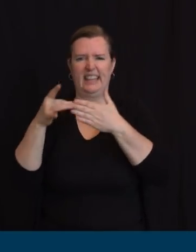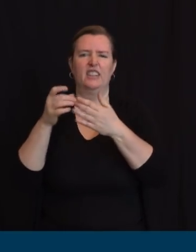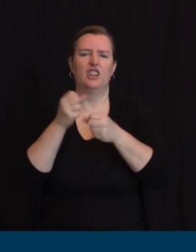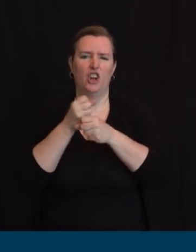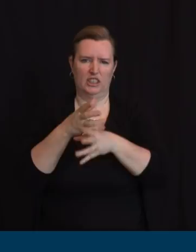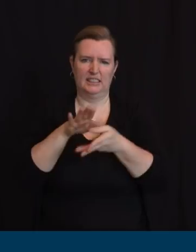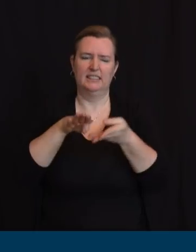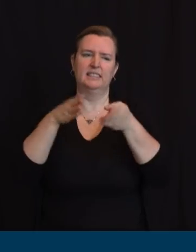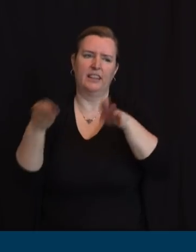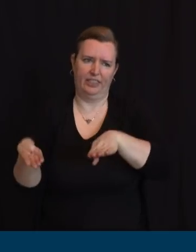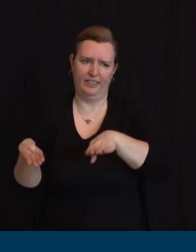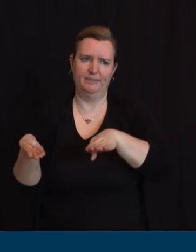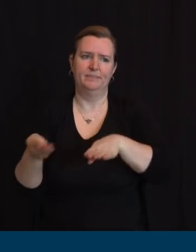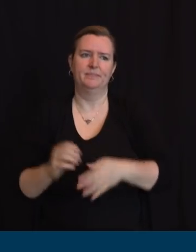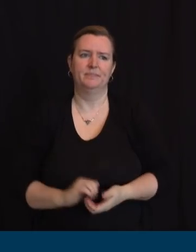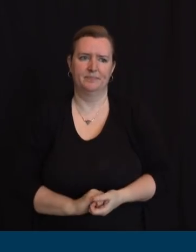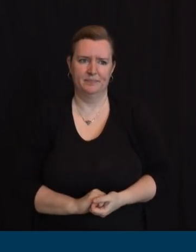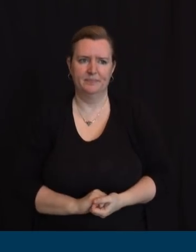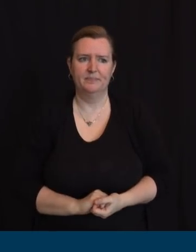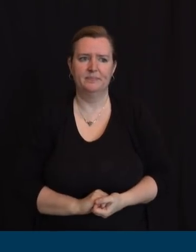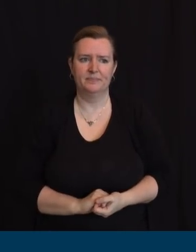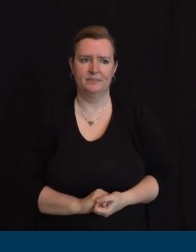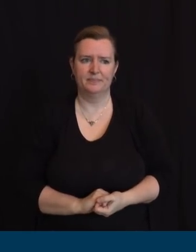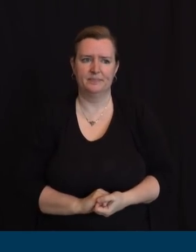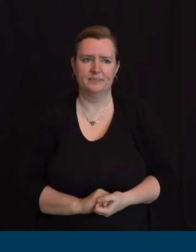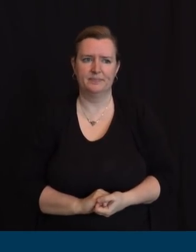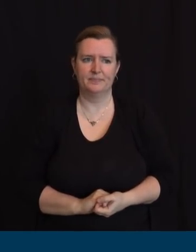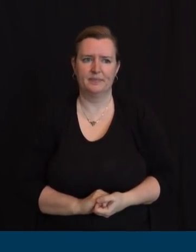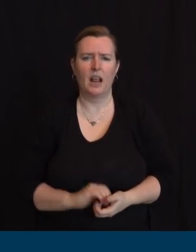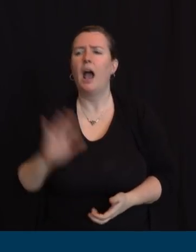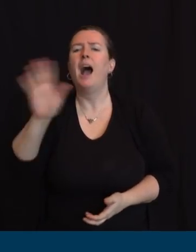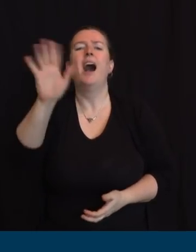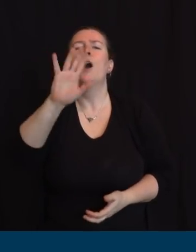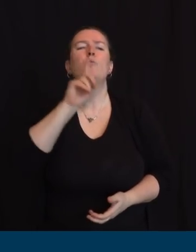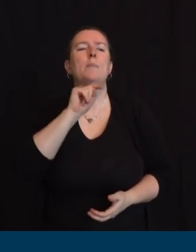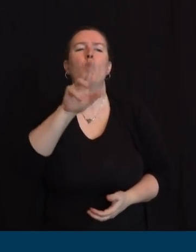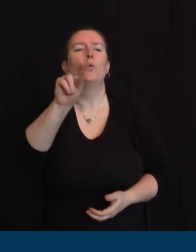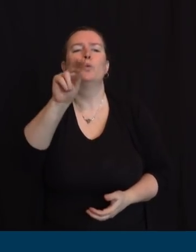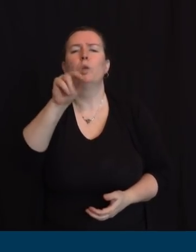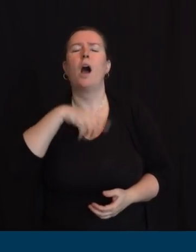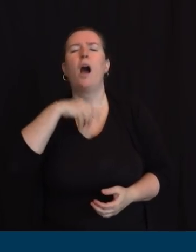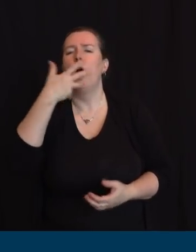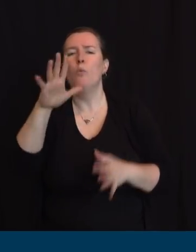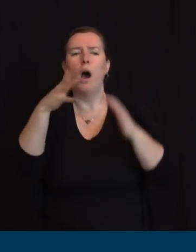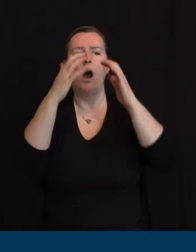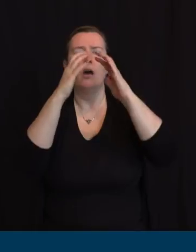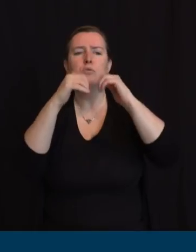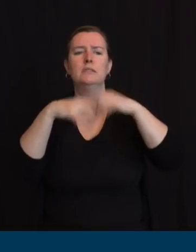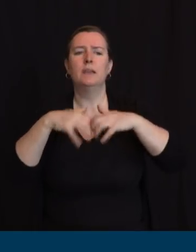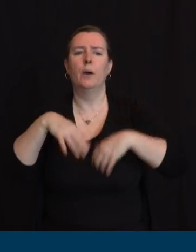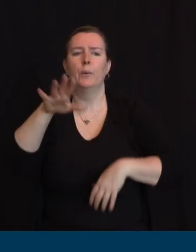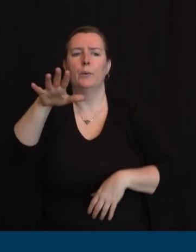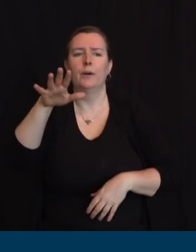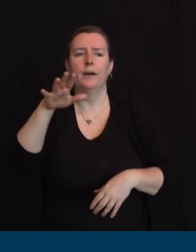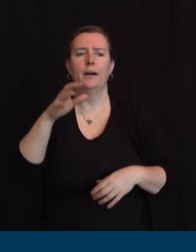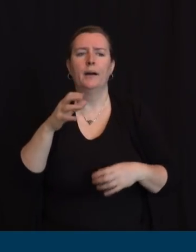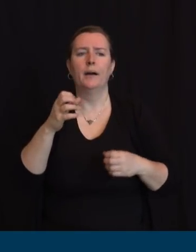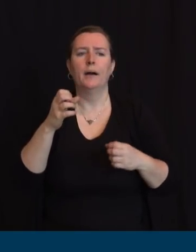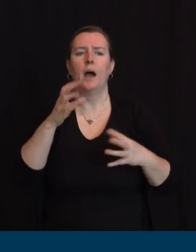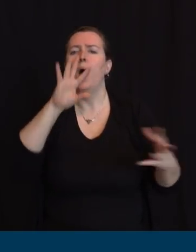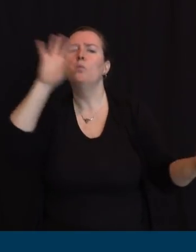Meaning how many people have died had an underlying condition and how many did not percentage rise? the actual numbers, sure.